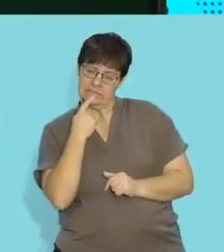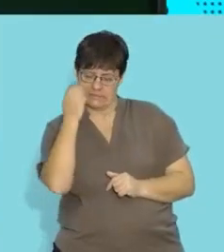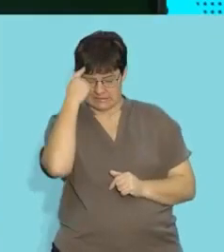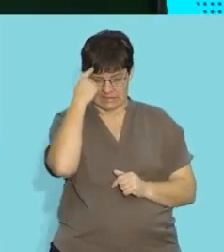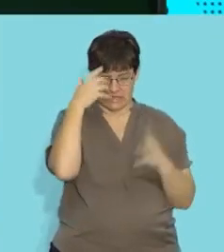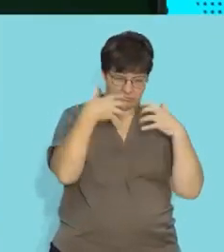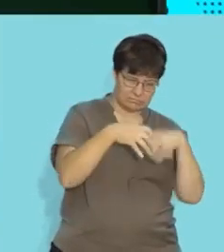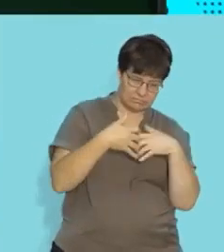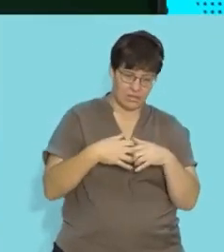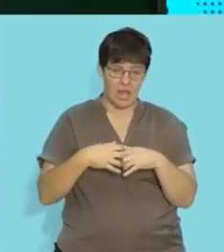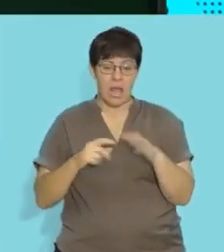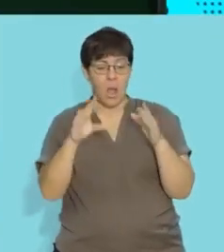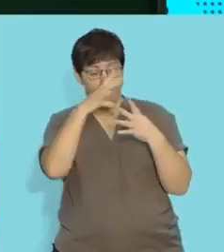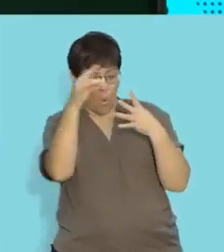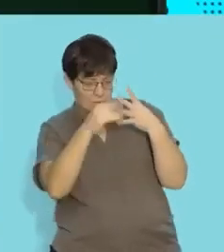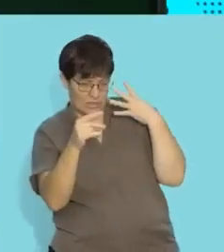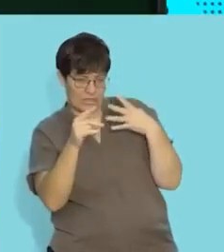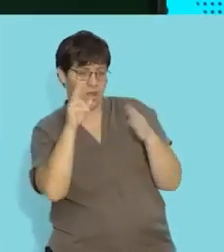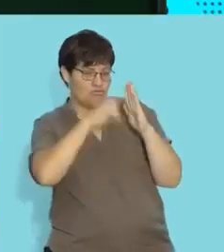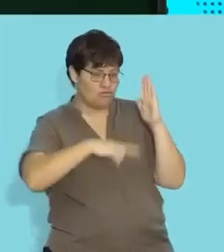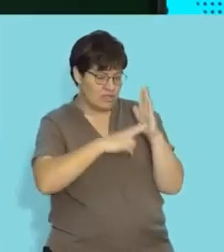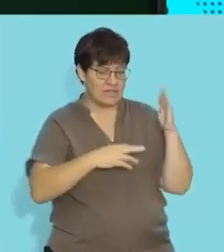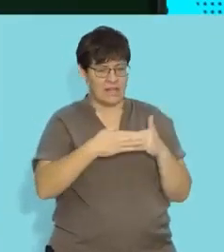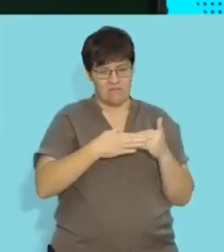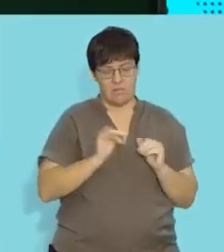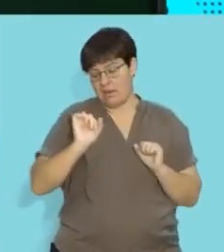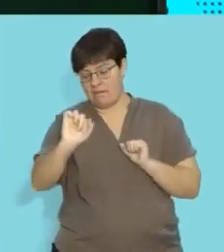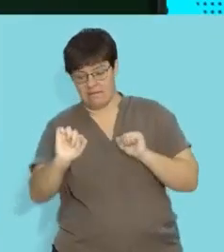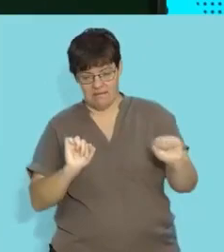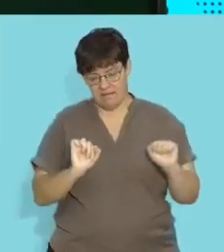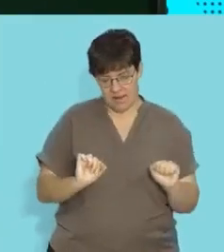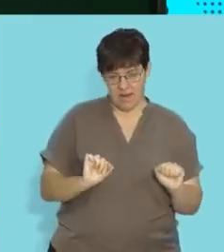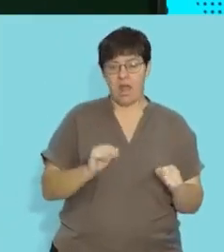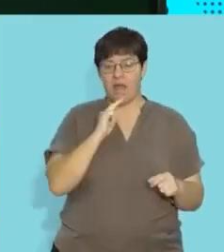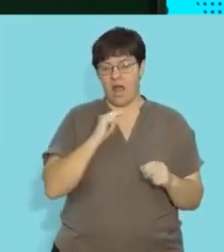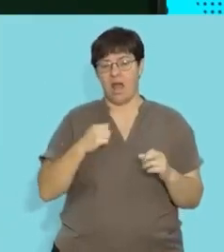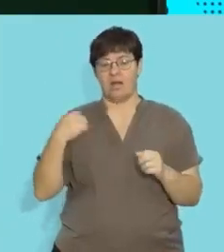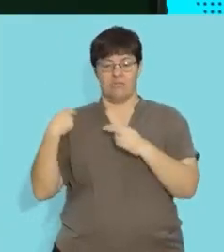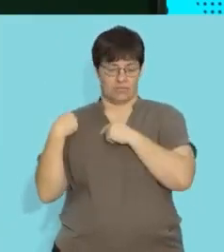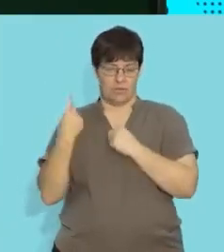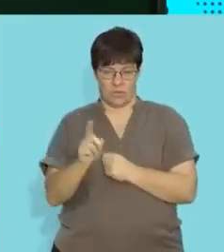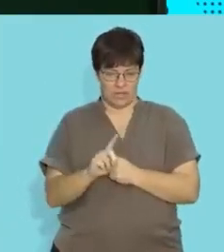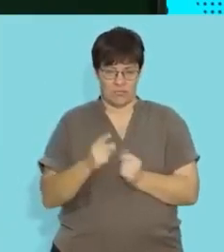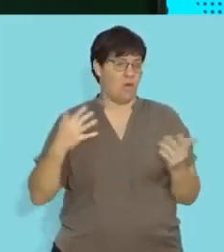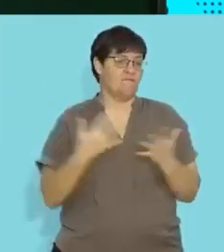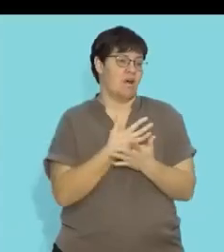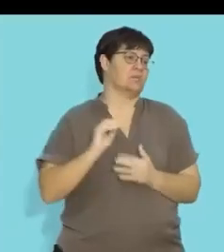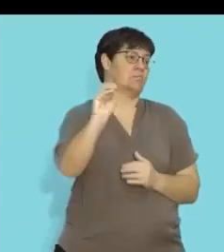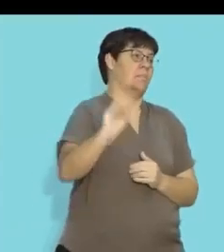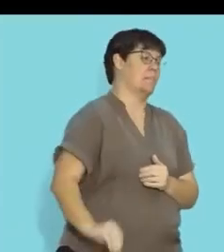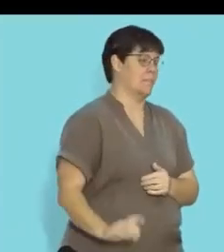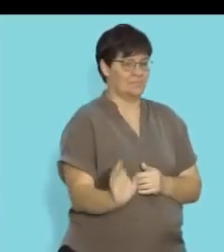it's important that you read these options carefully and understand that you're making the correct decision and not a rushed decision